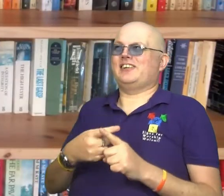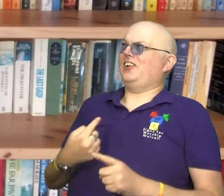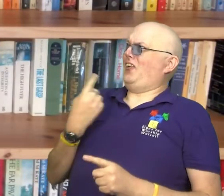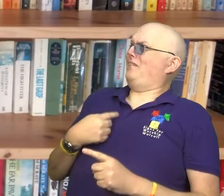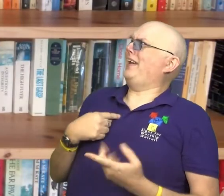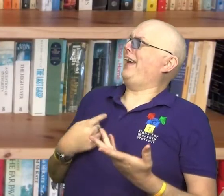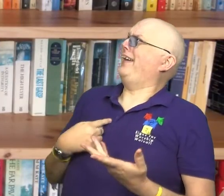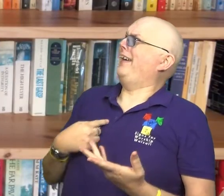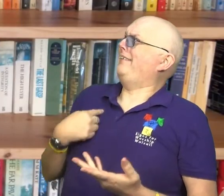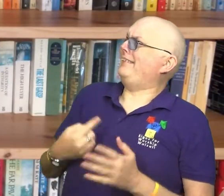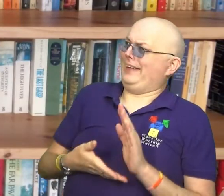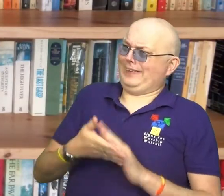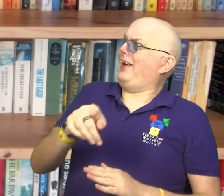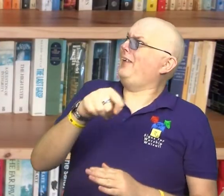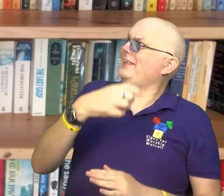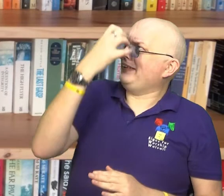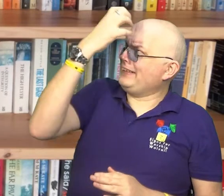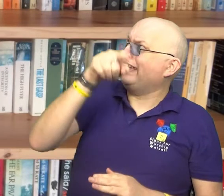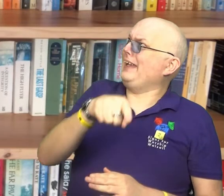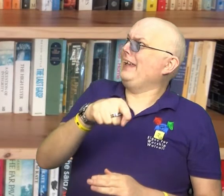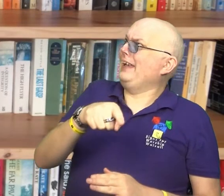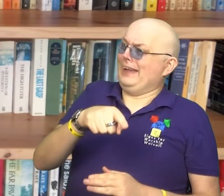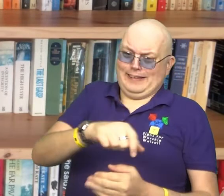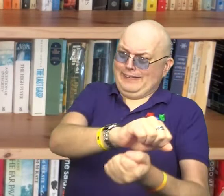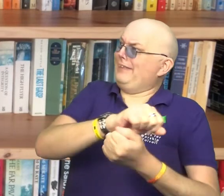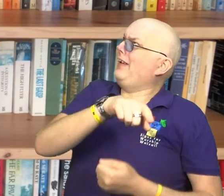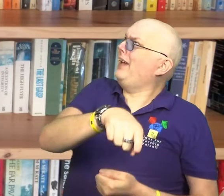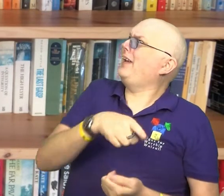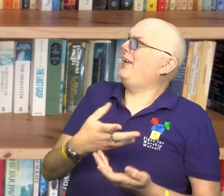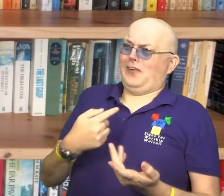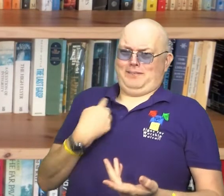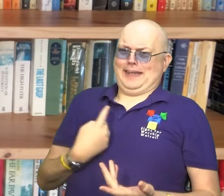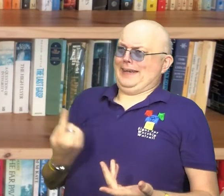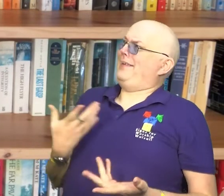Who am I that I should go to Pharaoh and bring the Israelites out of Egypt?